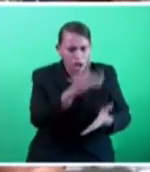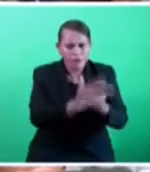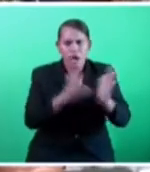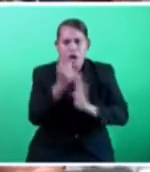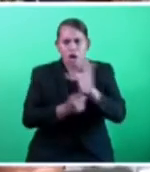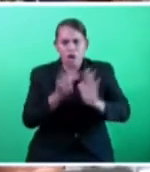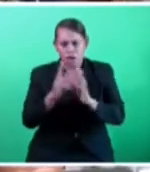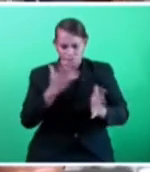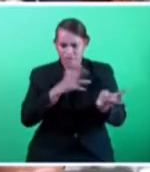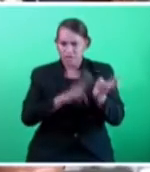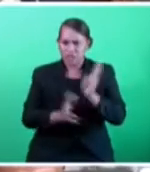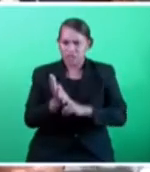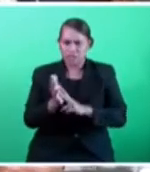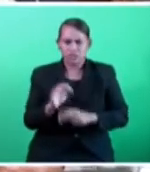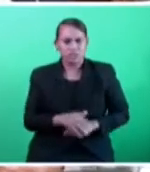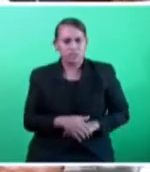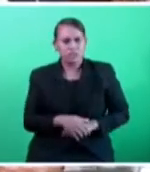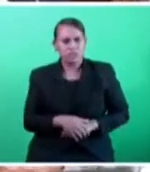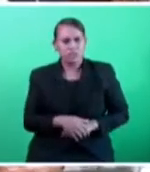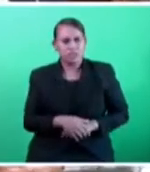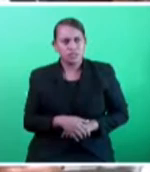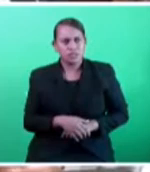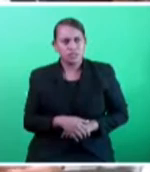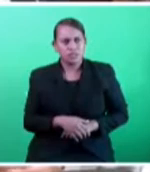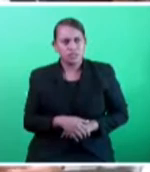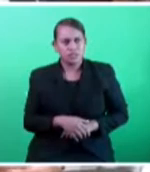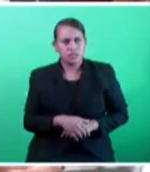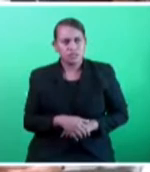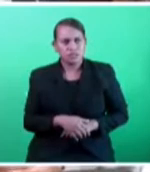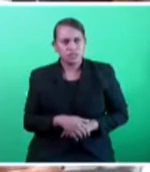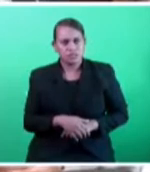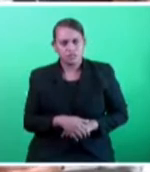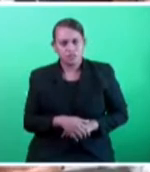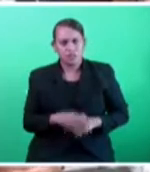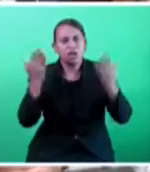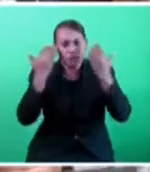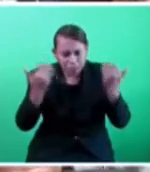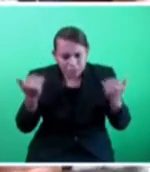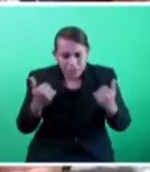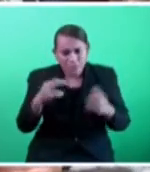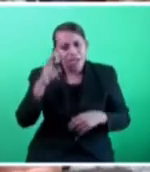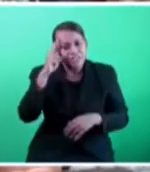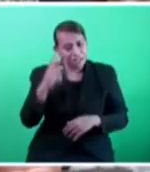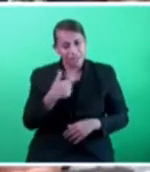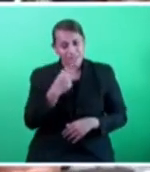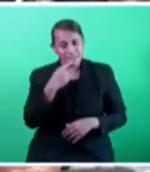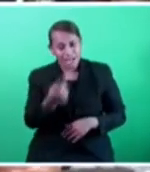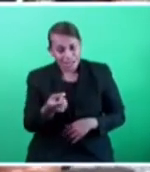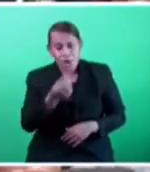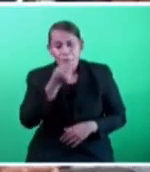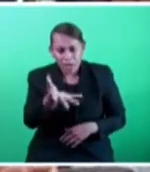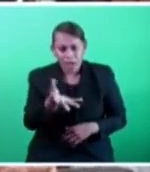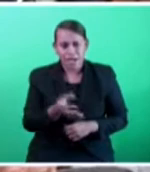What's plenty? What is your plant? Mr. Speaker, I'm saying this, this is also